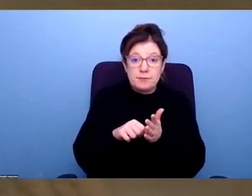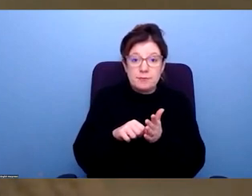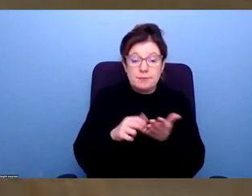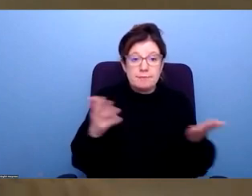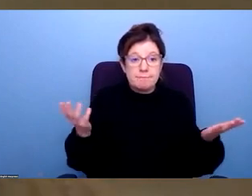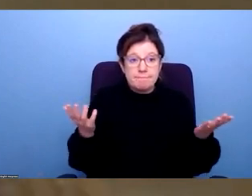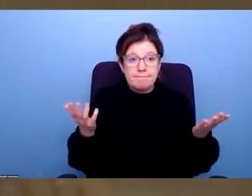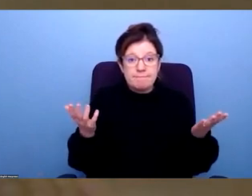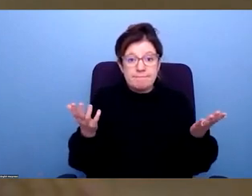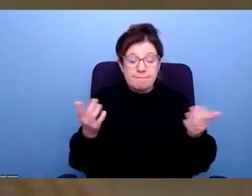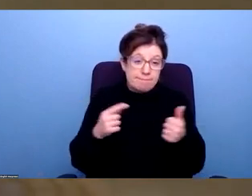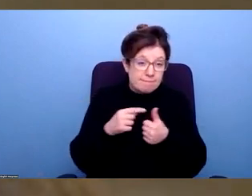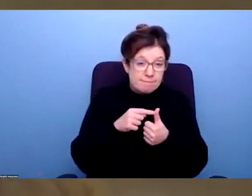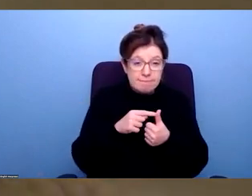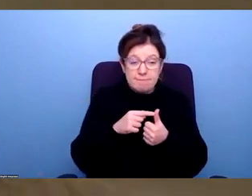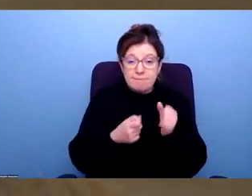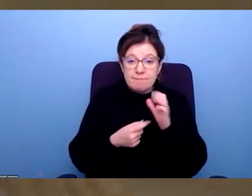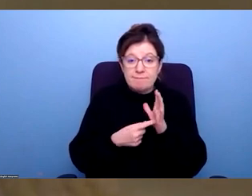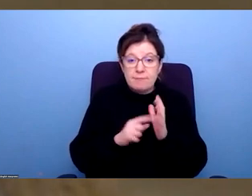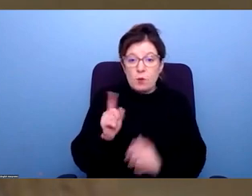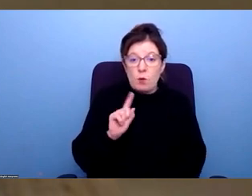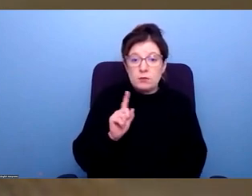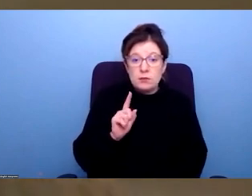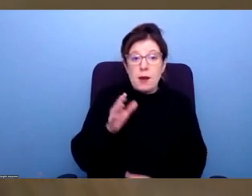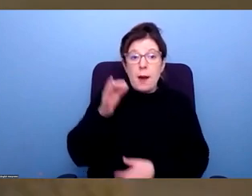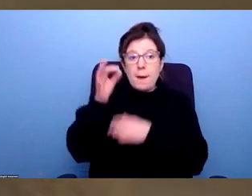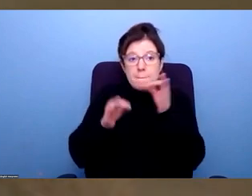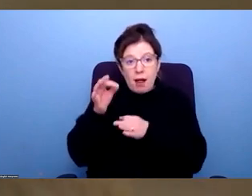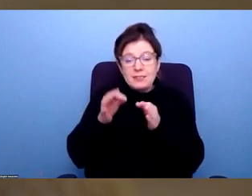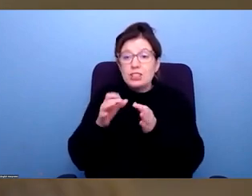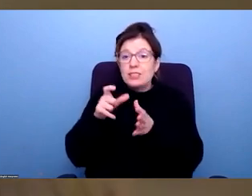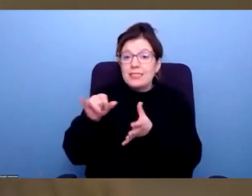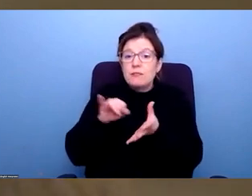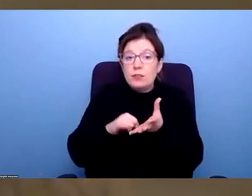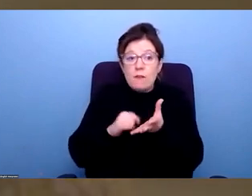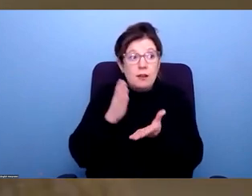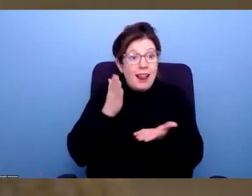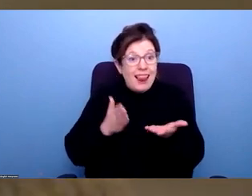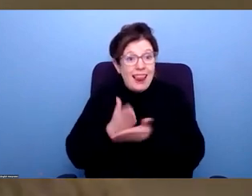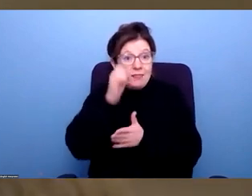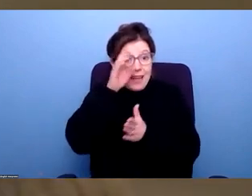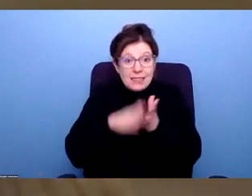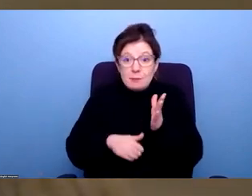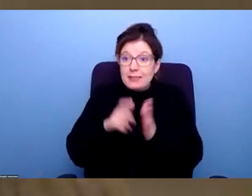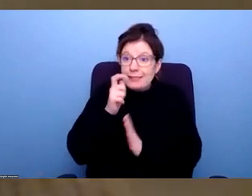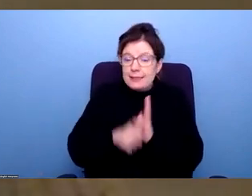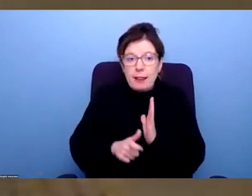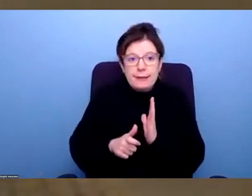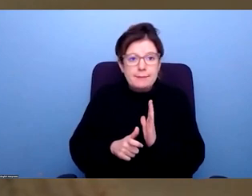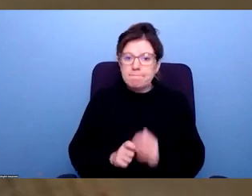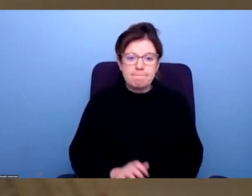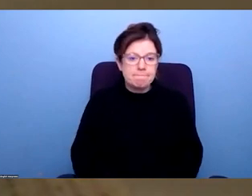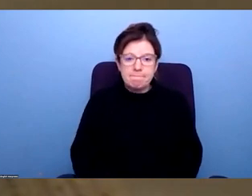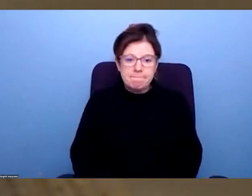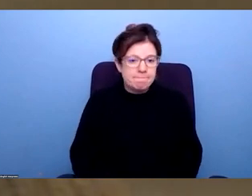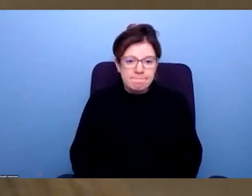is no, there is very little politicians and civil servants with lived experience of disability that actually understand the